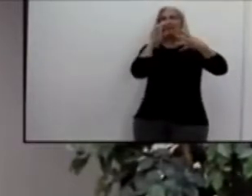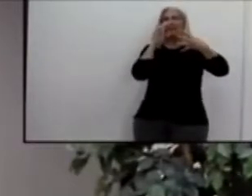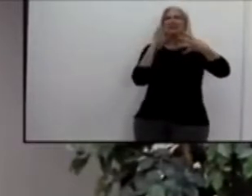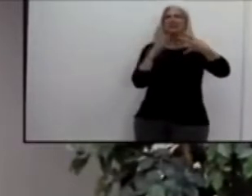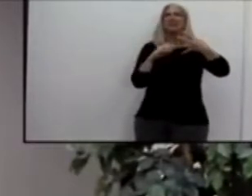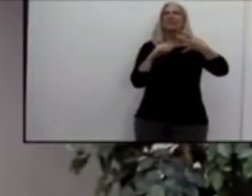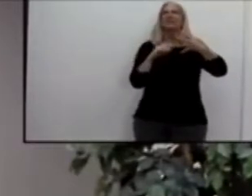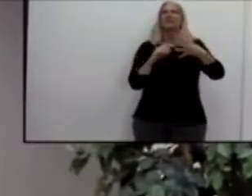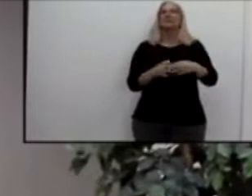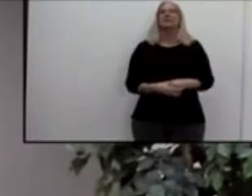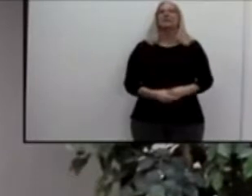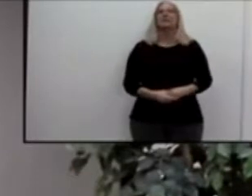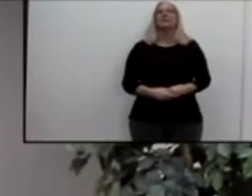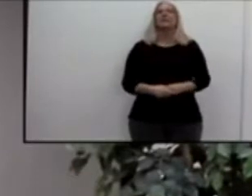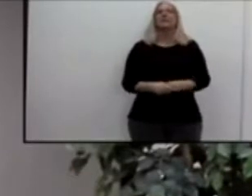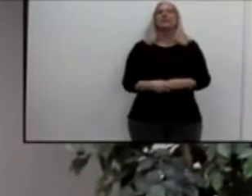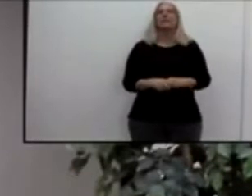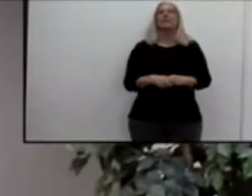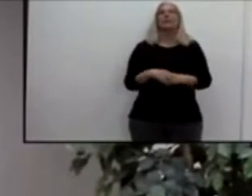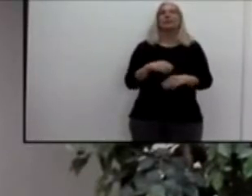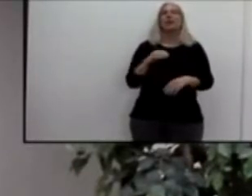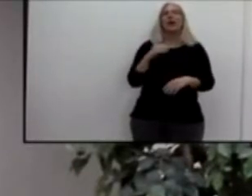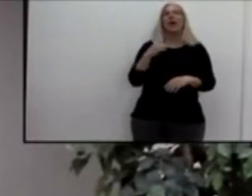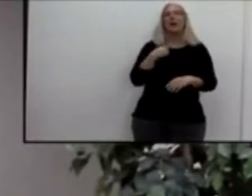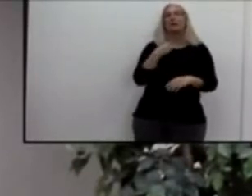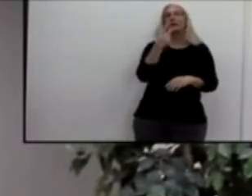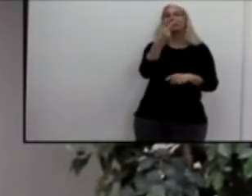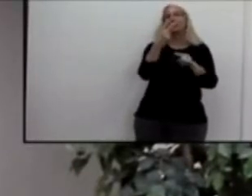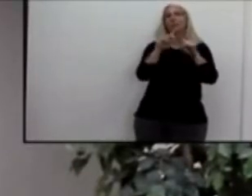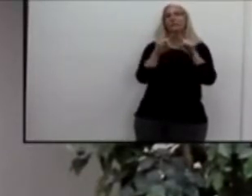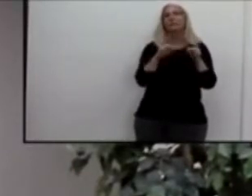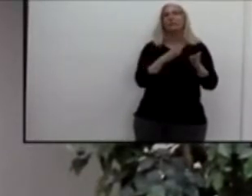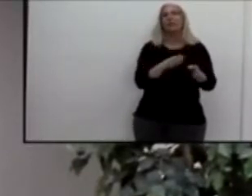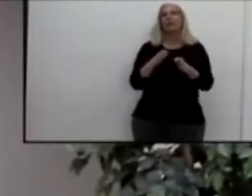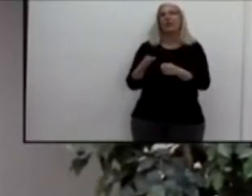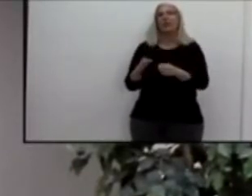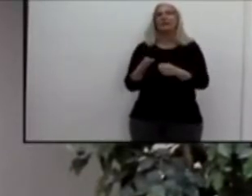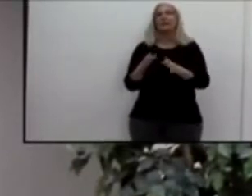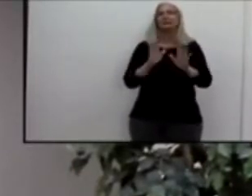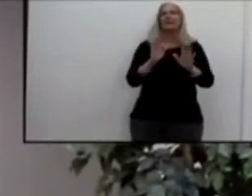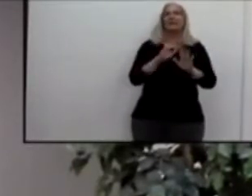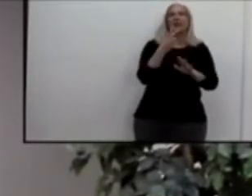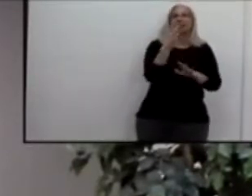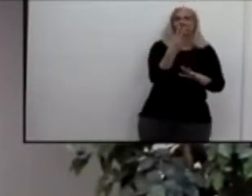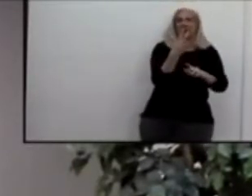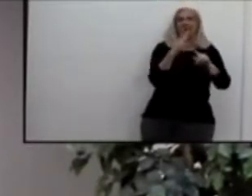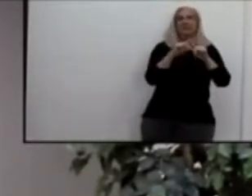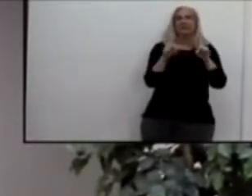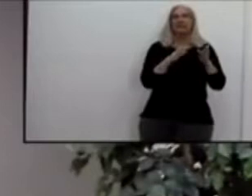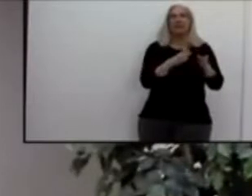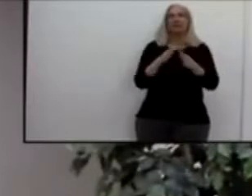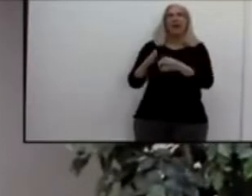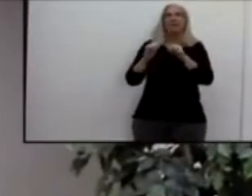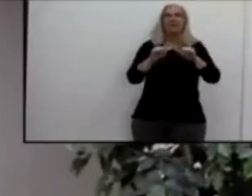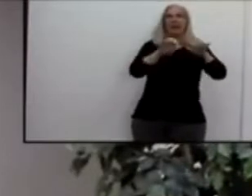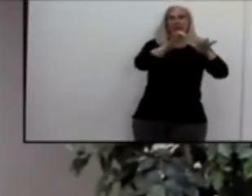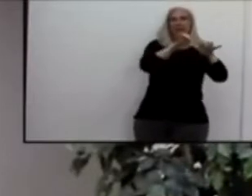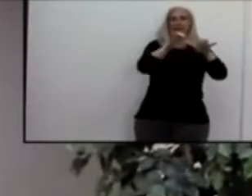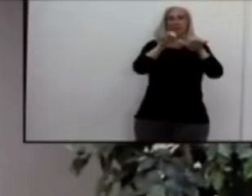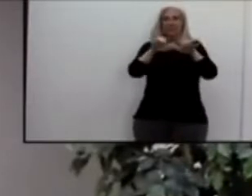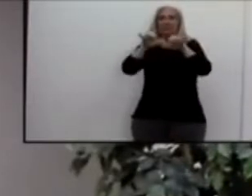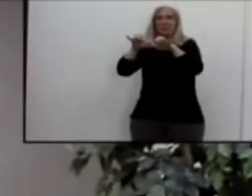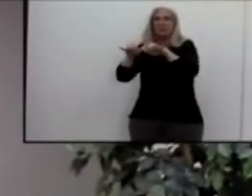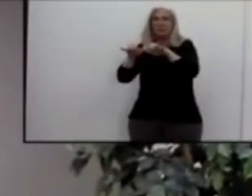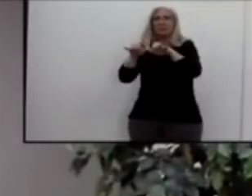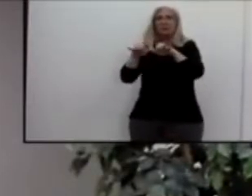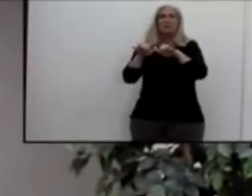by two metrics and I'm gonna say it's really determined by three metrics right so the first metric is going to be there are is going to be